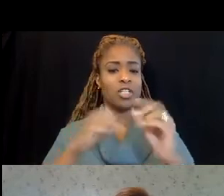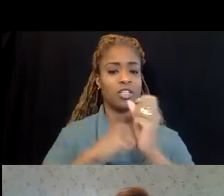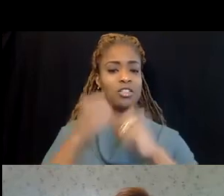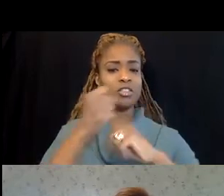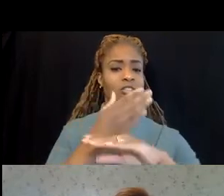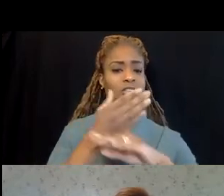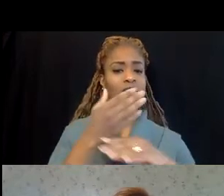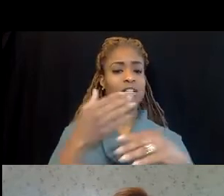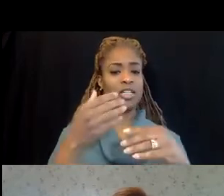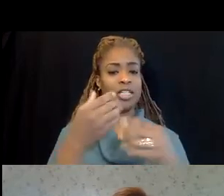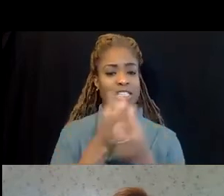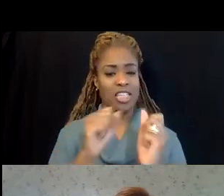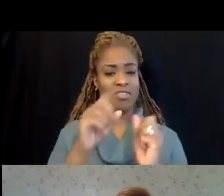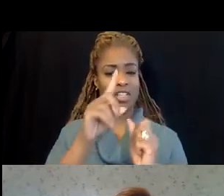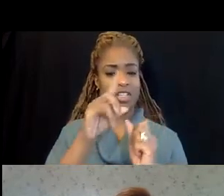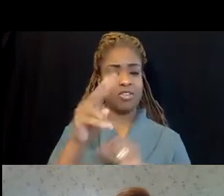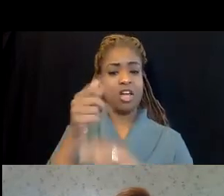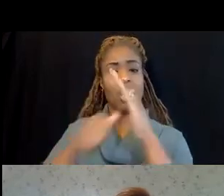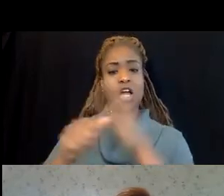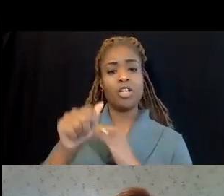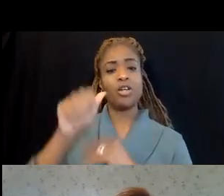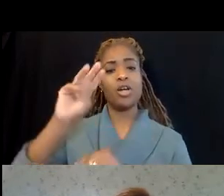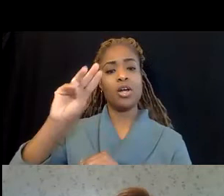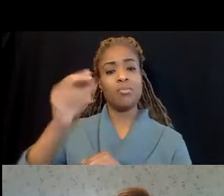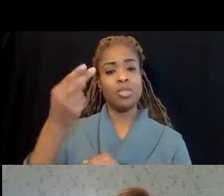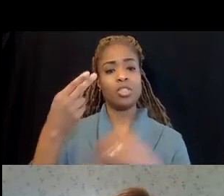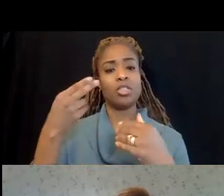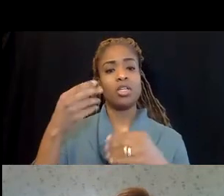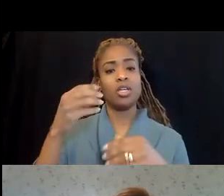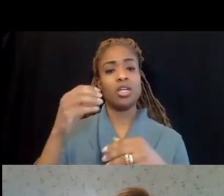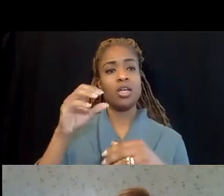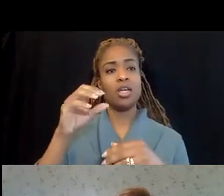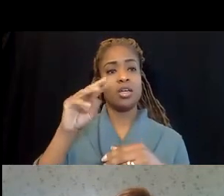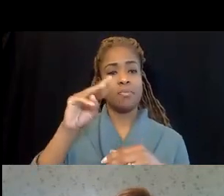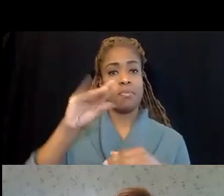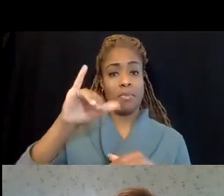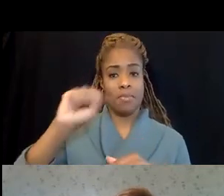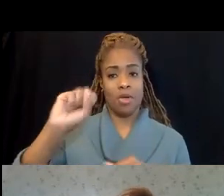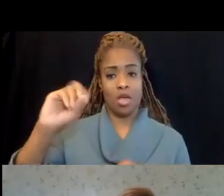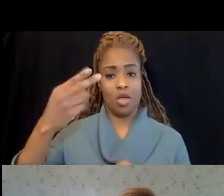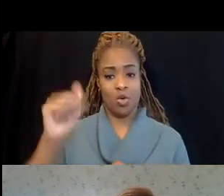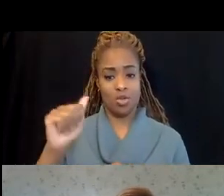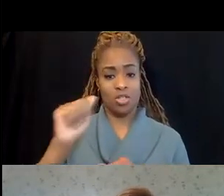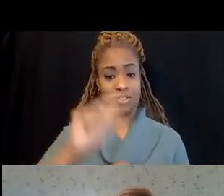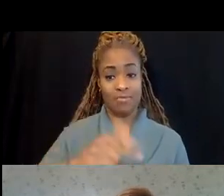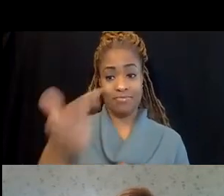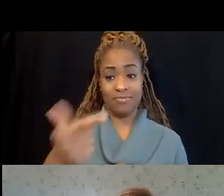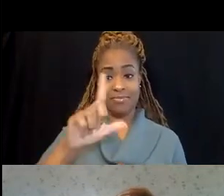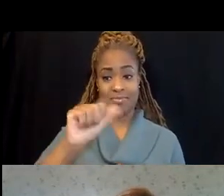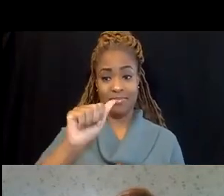under the Michigan Occupational Safety and Health Administration, MIOSHA. Take it away, Lawrence.